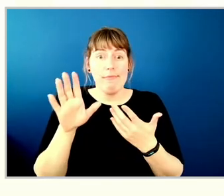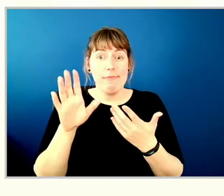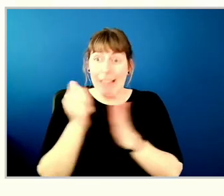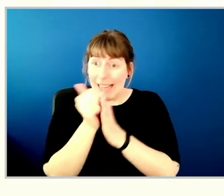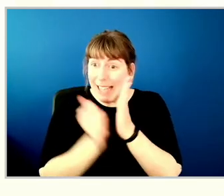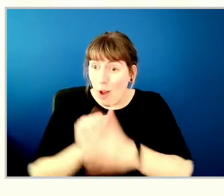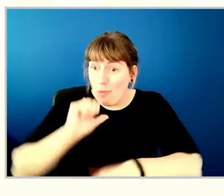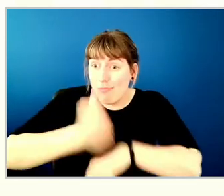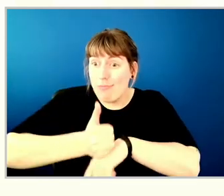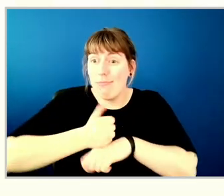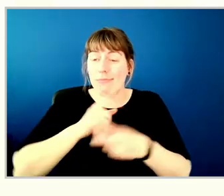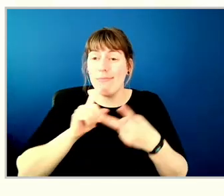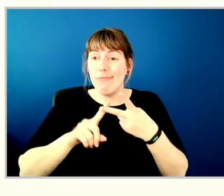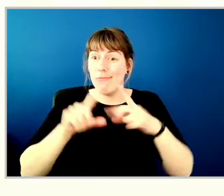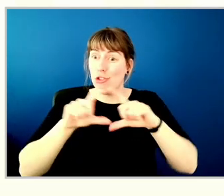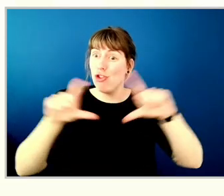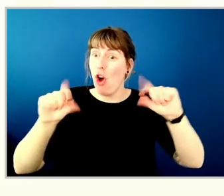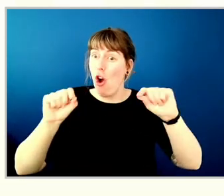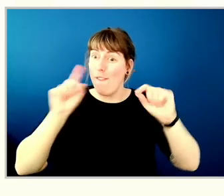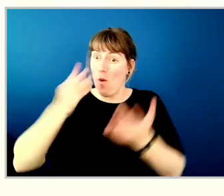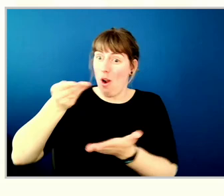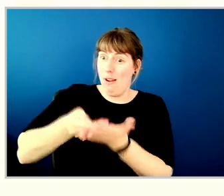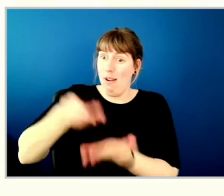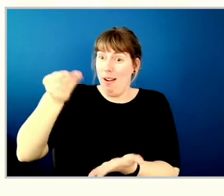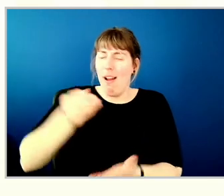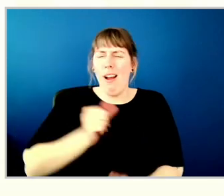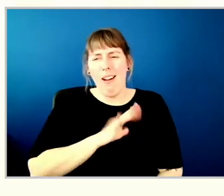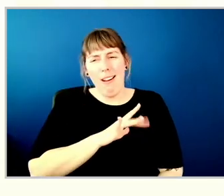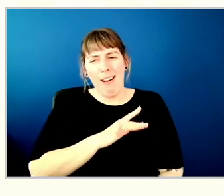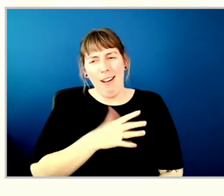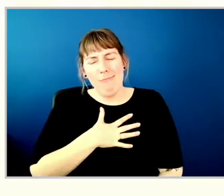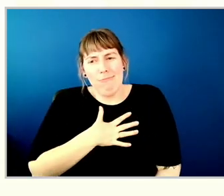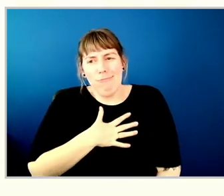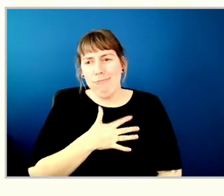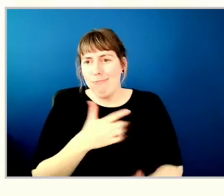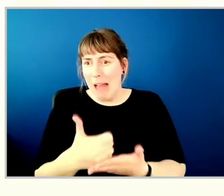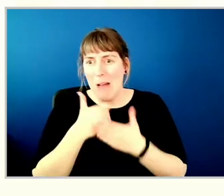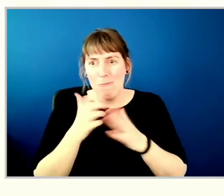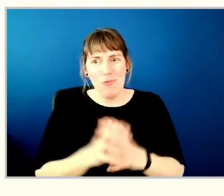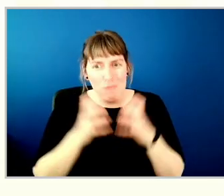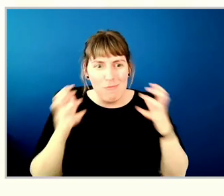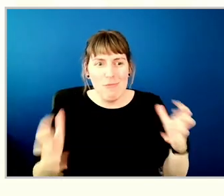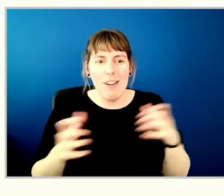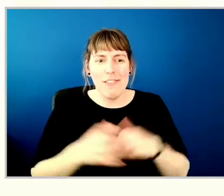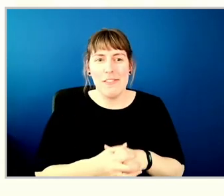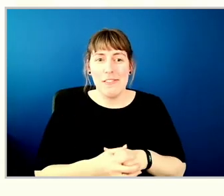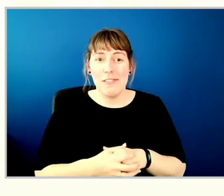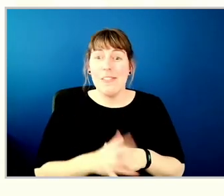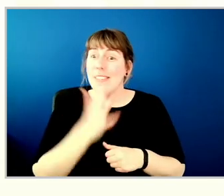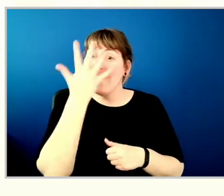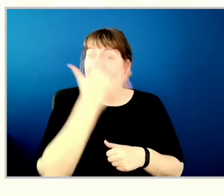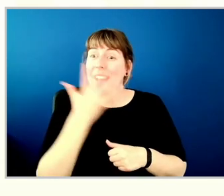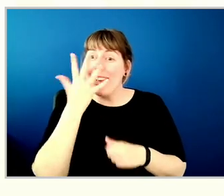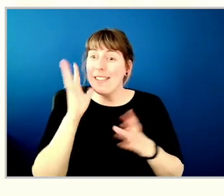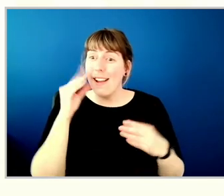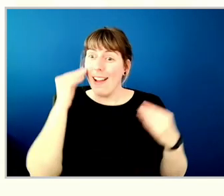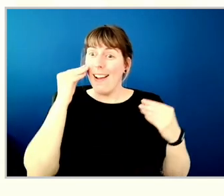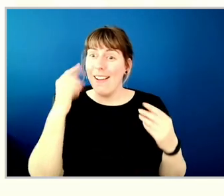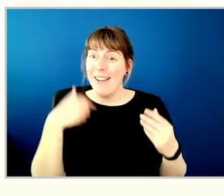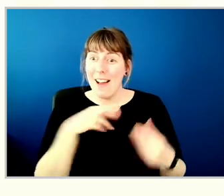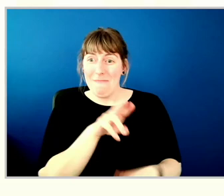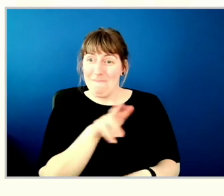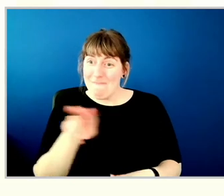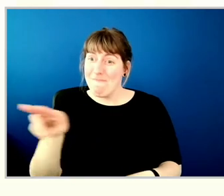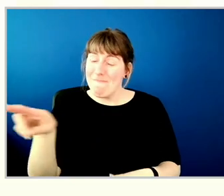and have a bank card. It really helps a lot of people. I see it in their faces. I see it in the way they